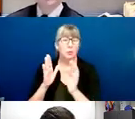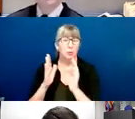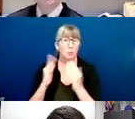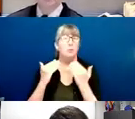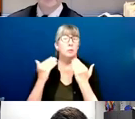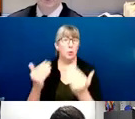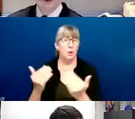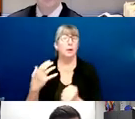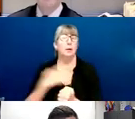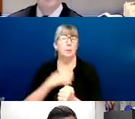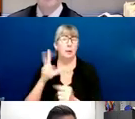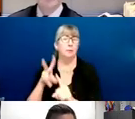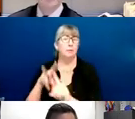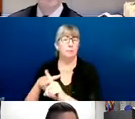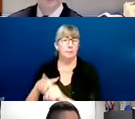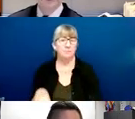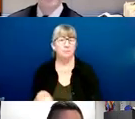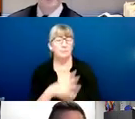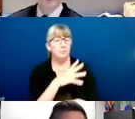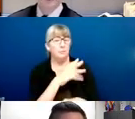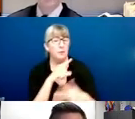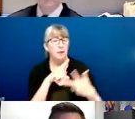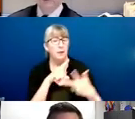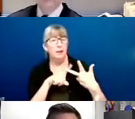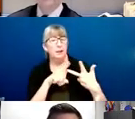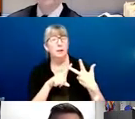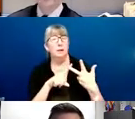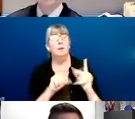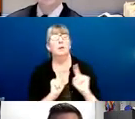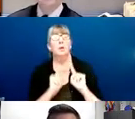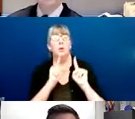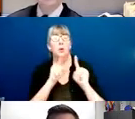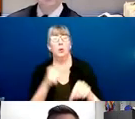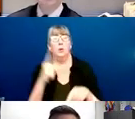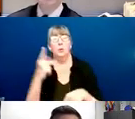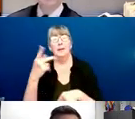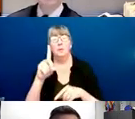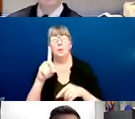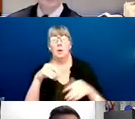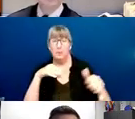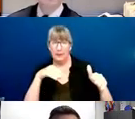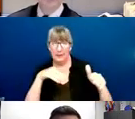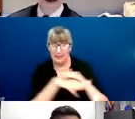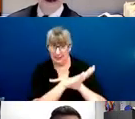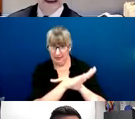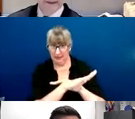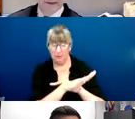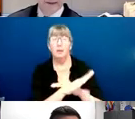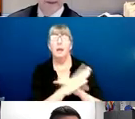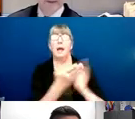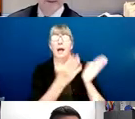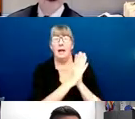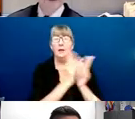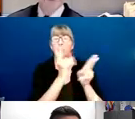People are also welcome to visit a police district in person to speak with a supervisor and make a complaint.